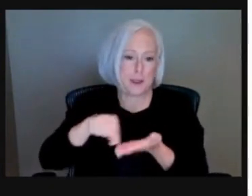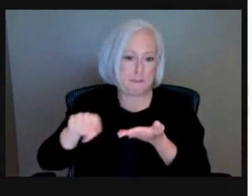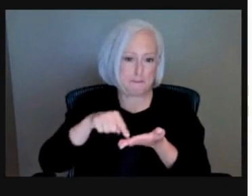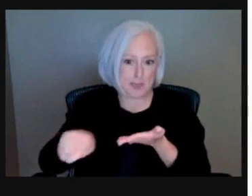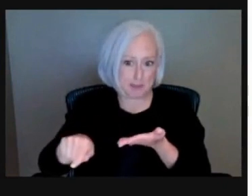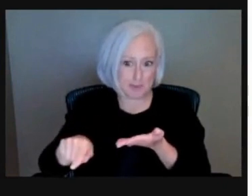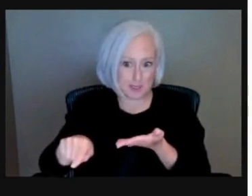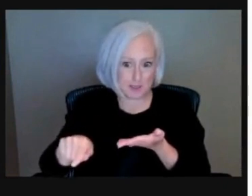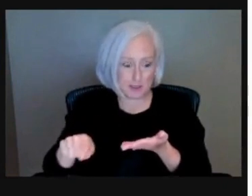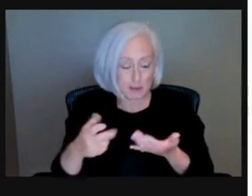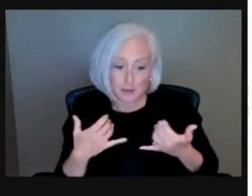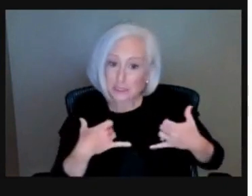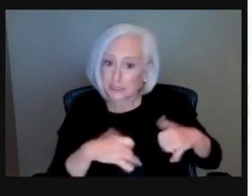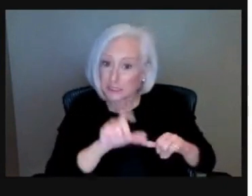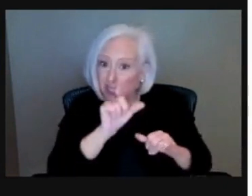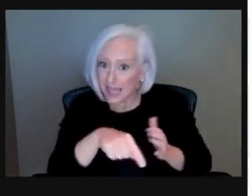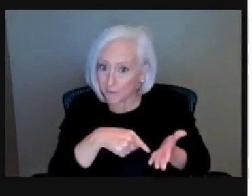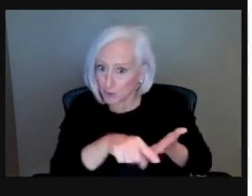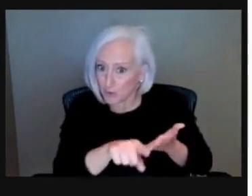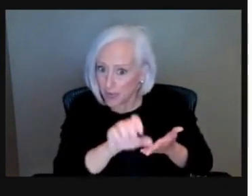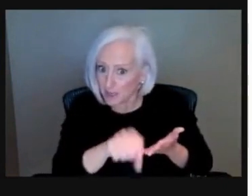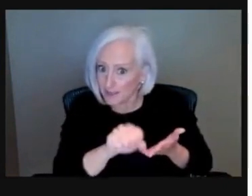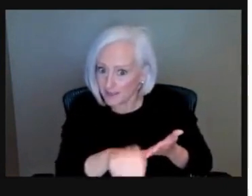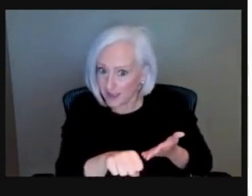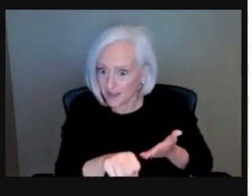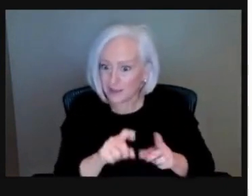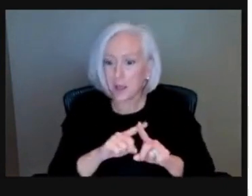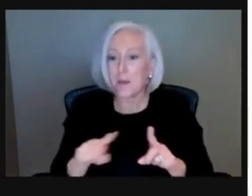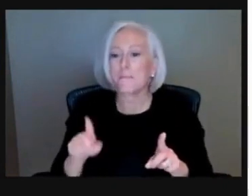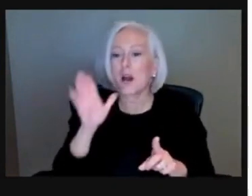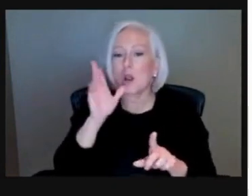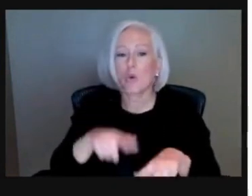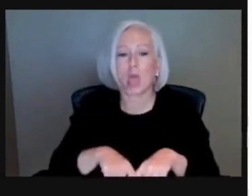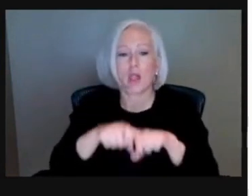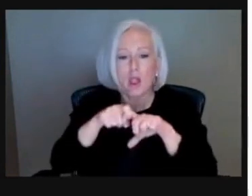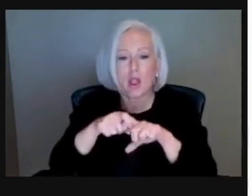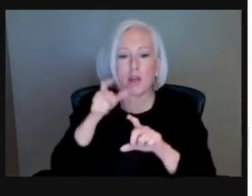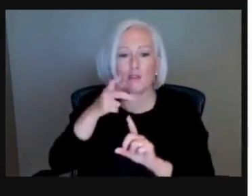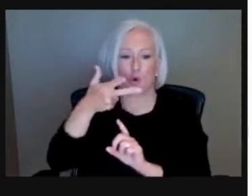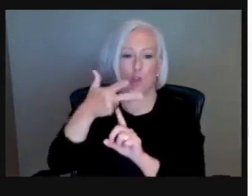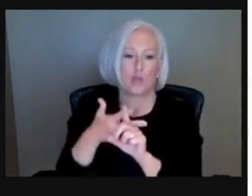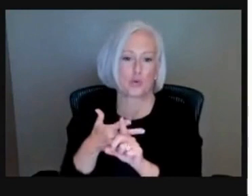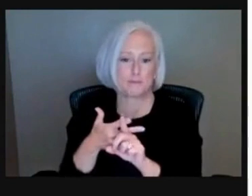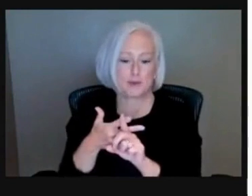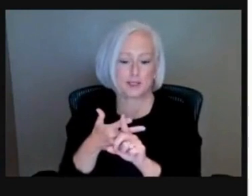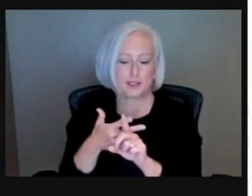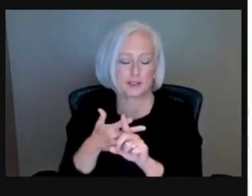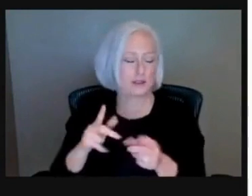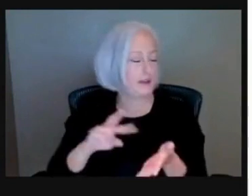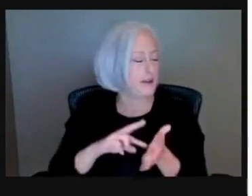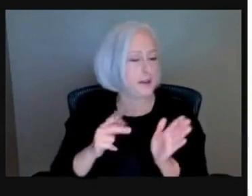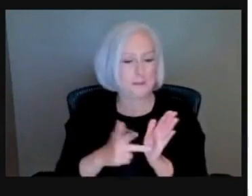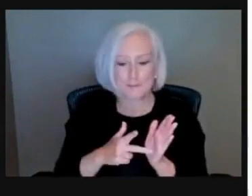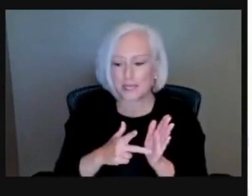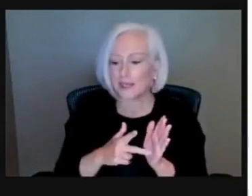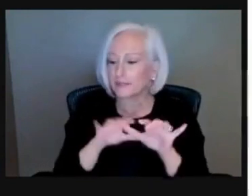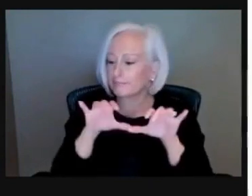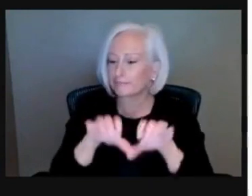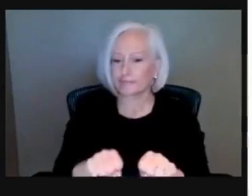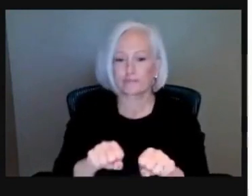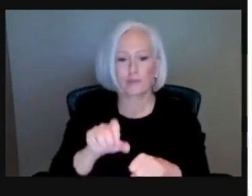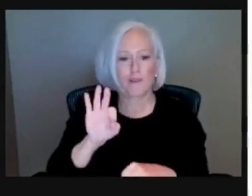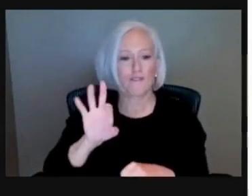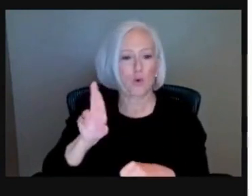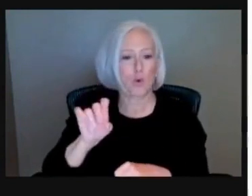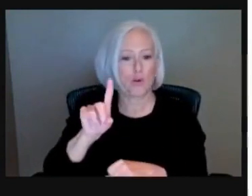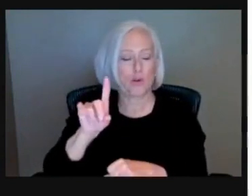We're just not going to have to pay them. No foreclosure processes will start. Normally it doesn't affect your credit either. We